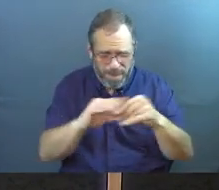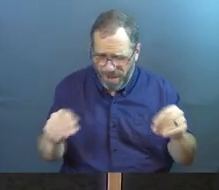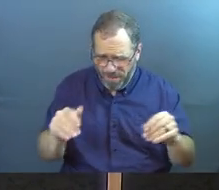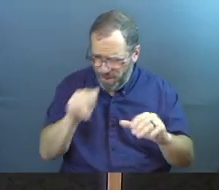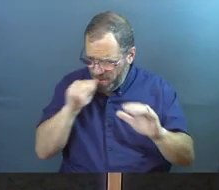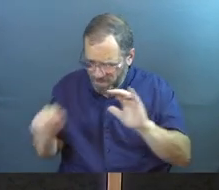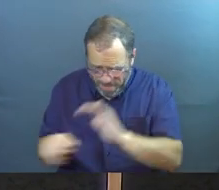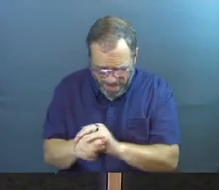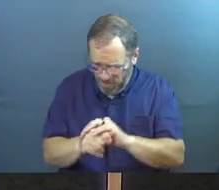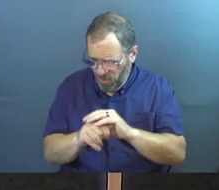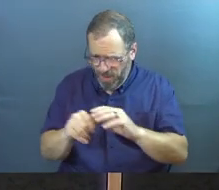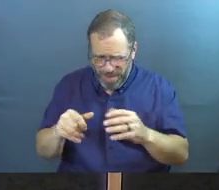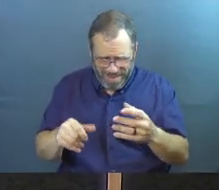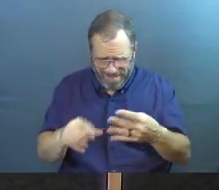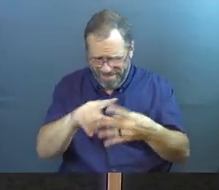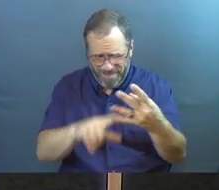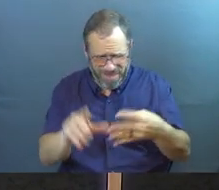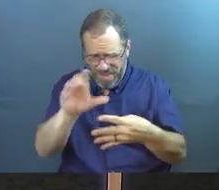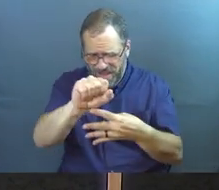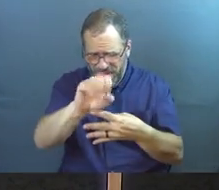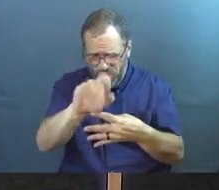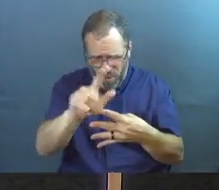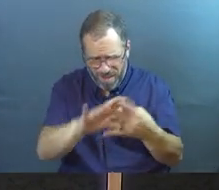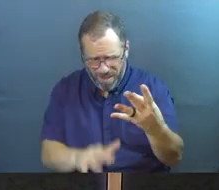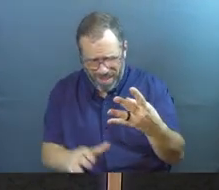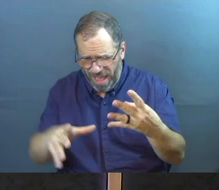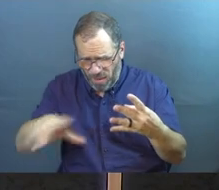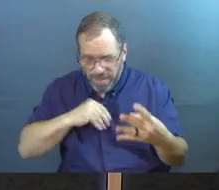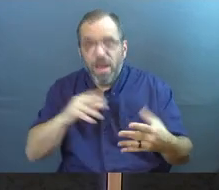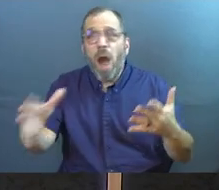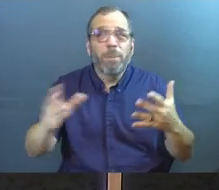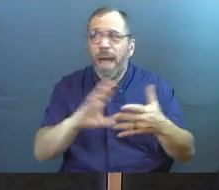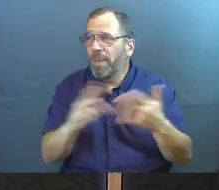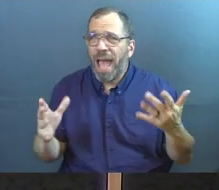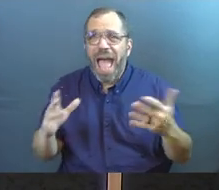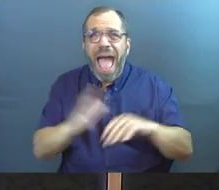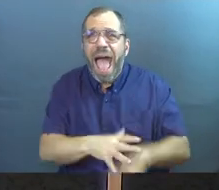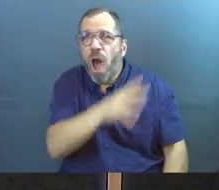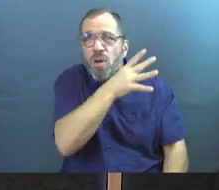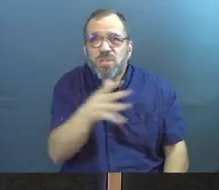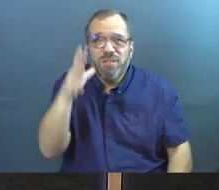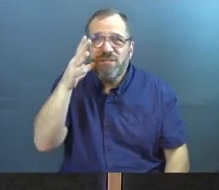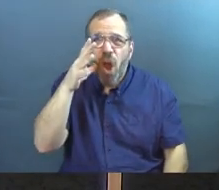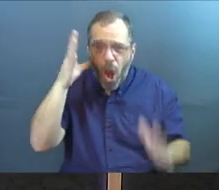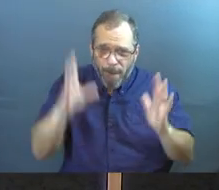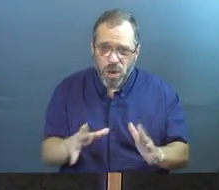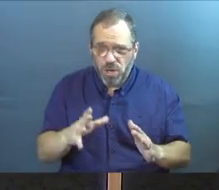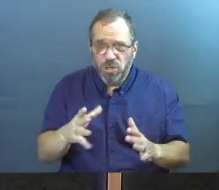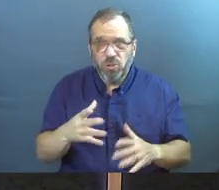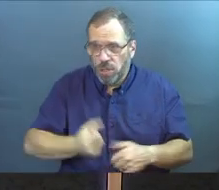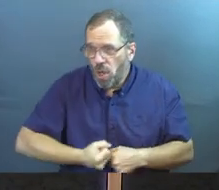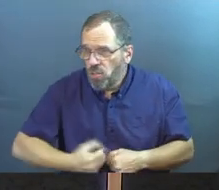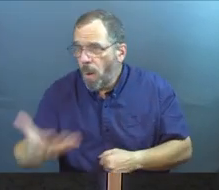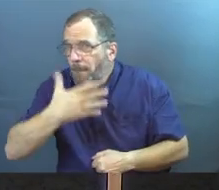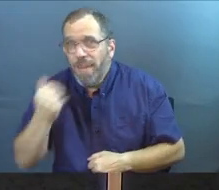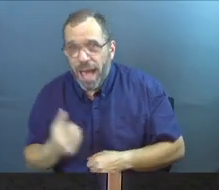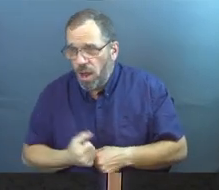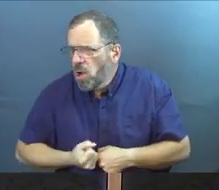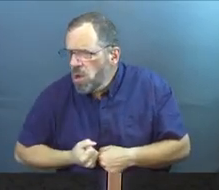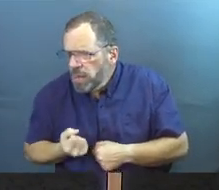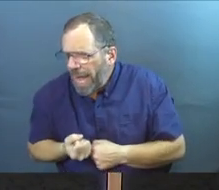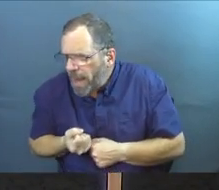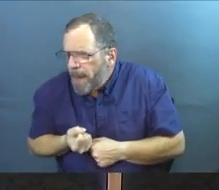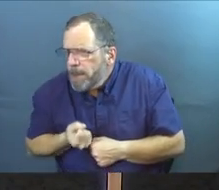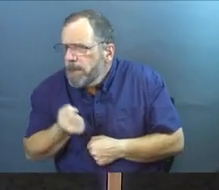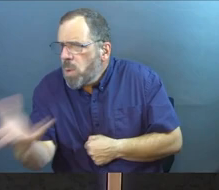about how the soils receive the seed. We want it to be about how the farmer should aim better and